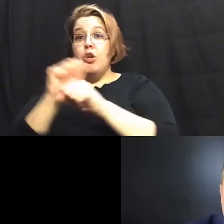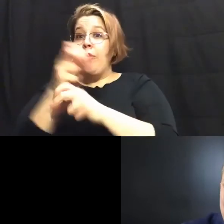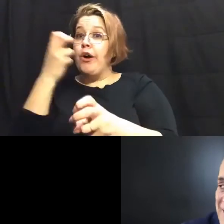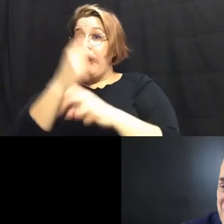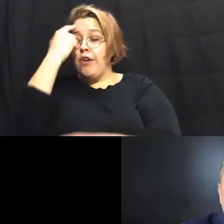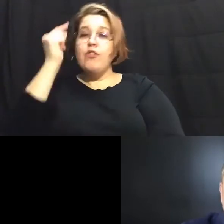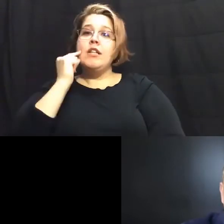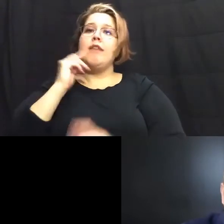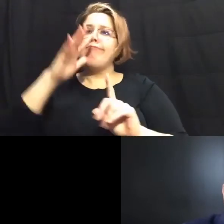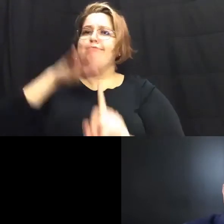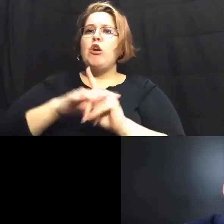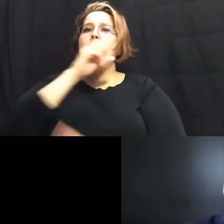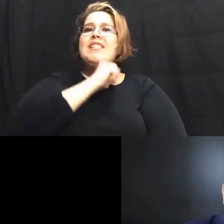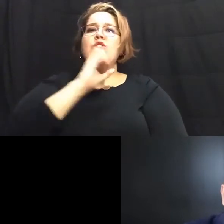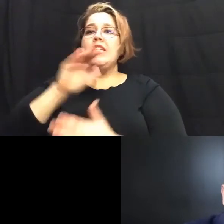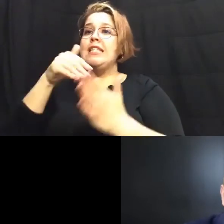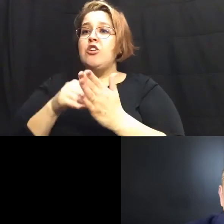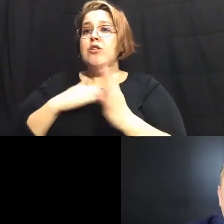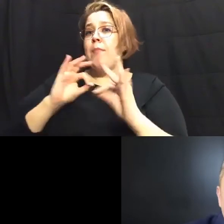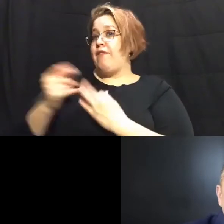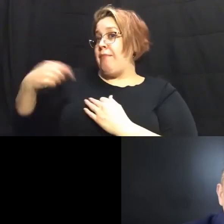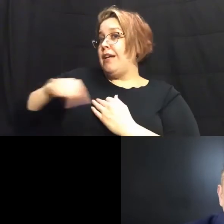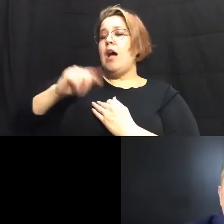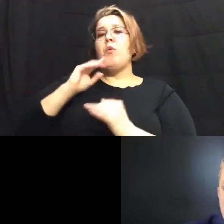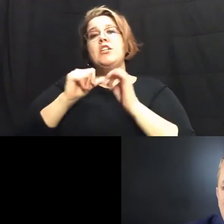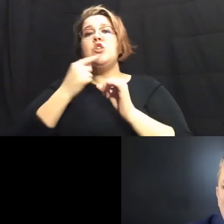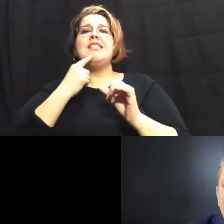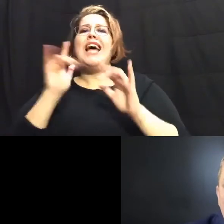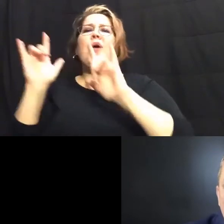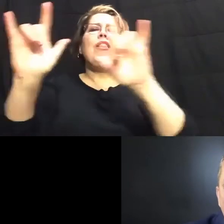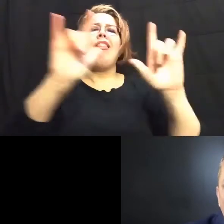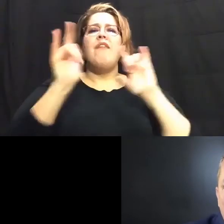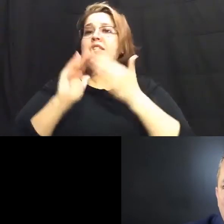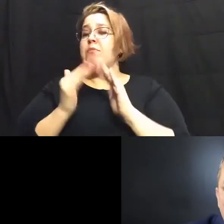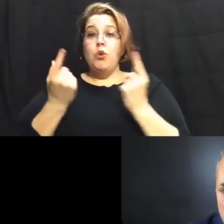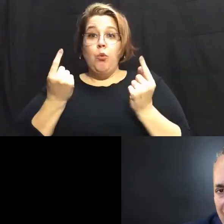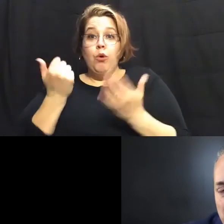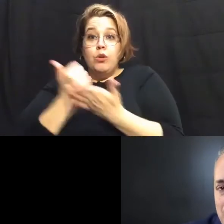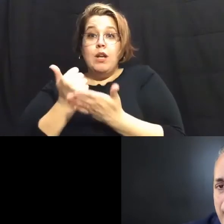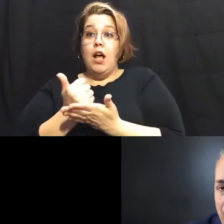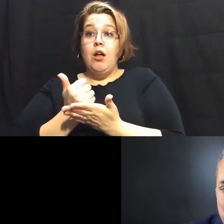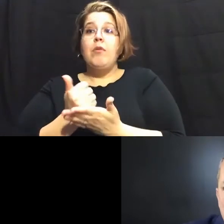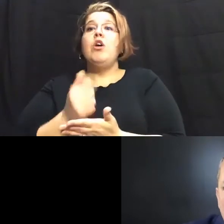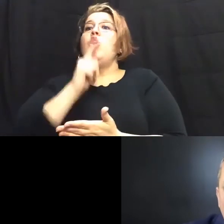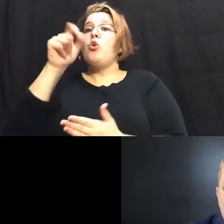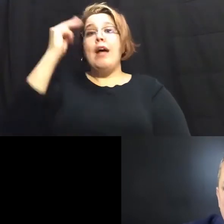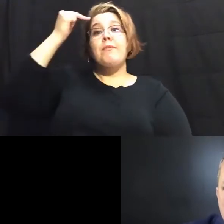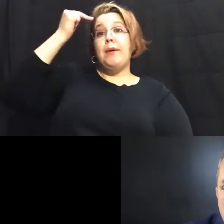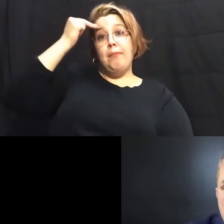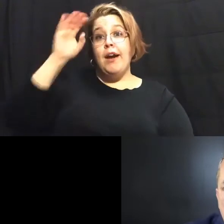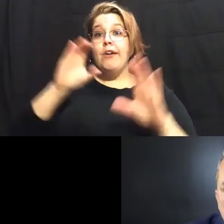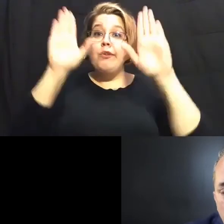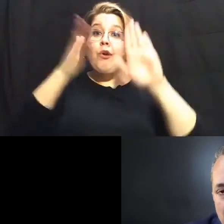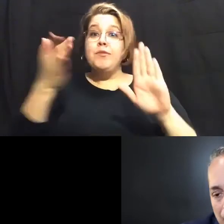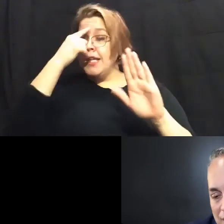i'm gonna show up at the senior centers and my family and i are gonna continue to say hey we love this community and what can we do to help it you don't have to be mayor to do great things for a